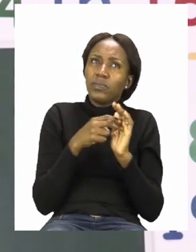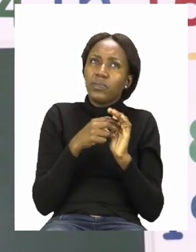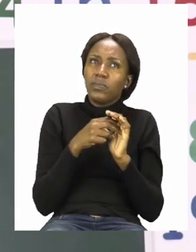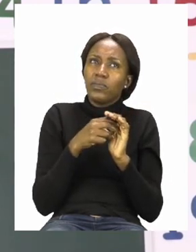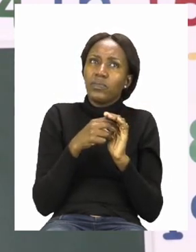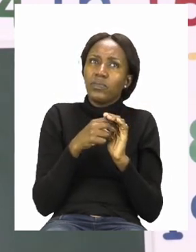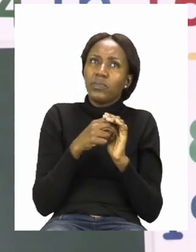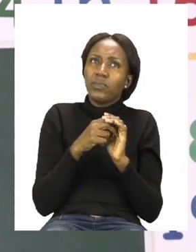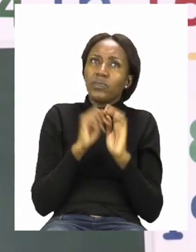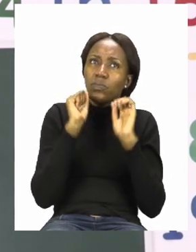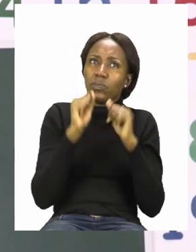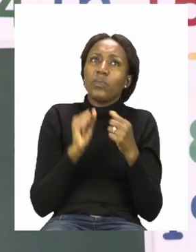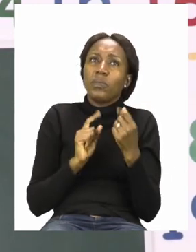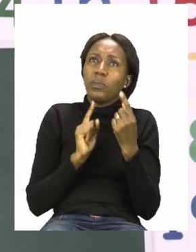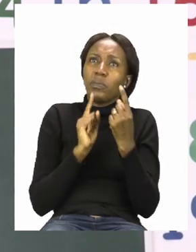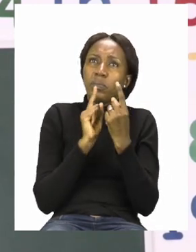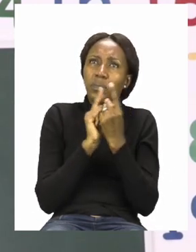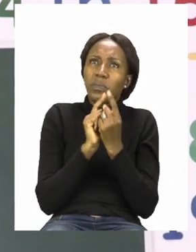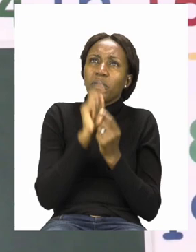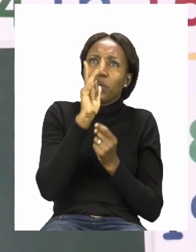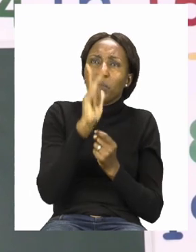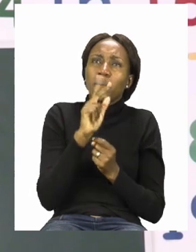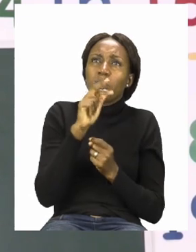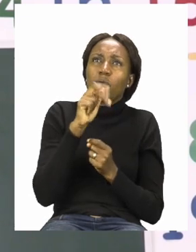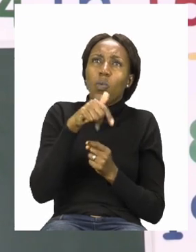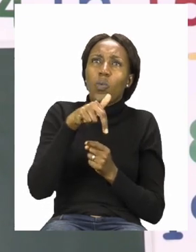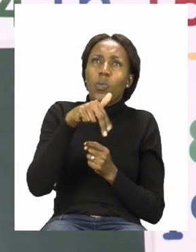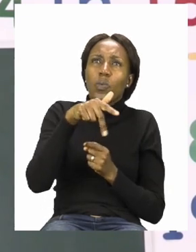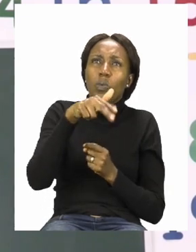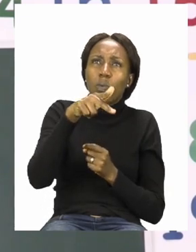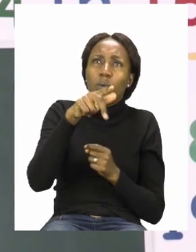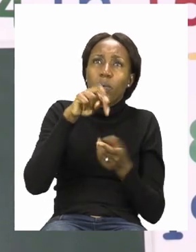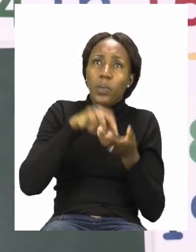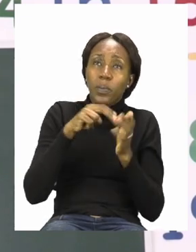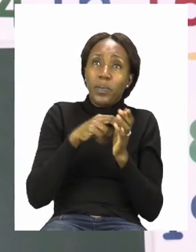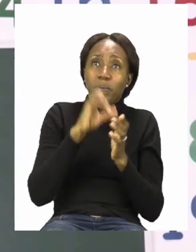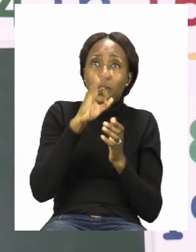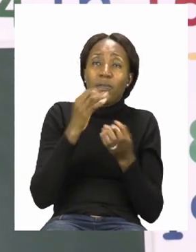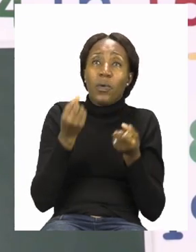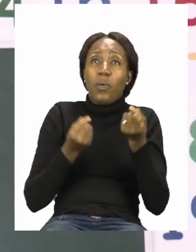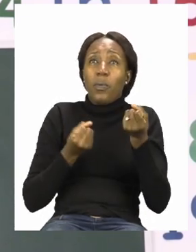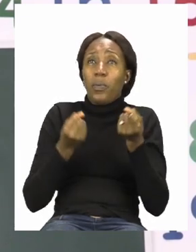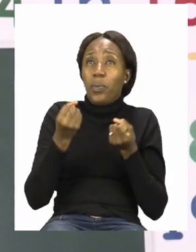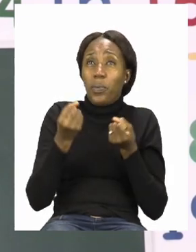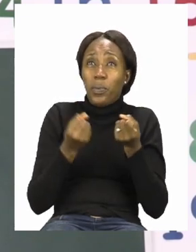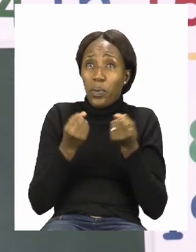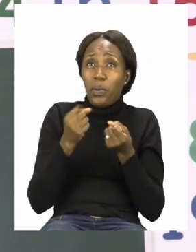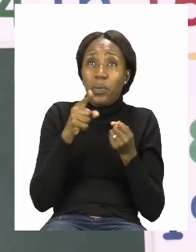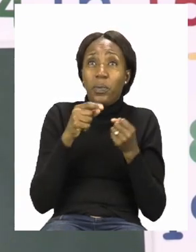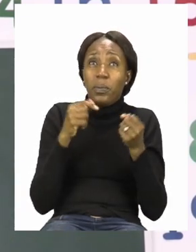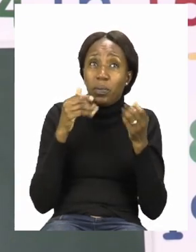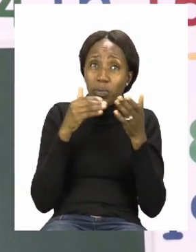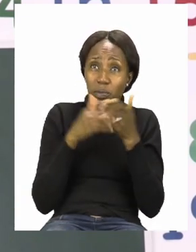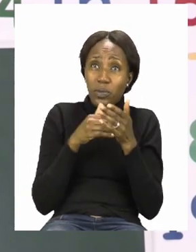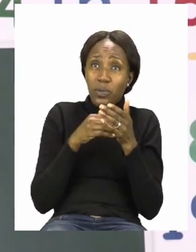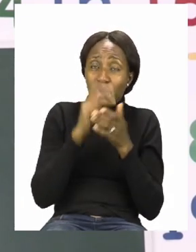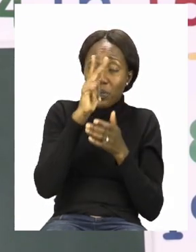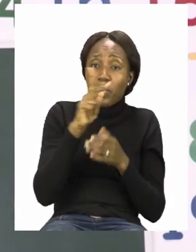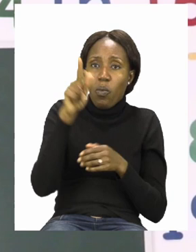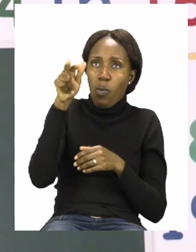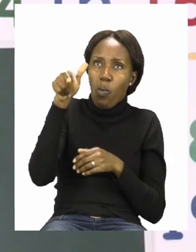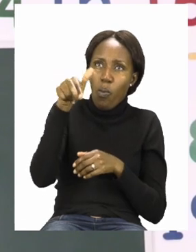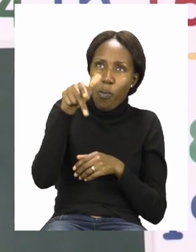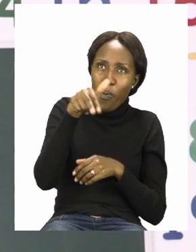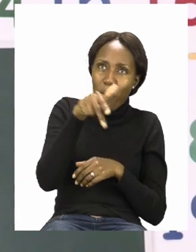meet people who are walking and people who are walking across the road are called pedestrians.